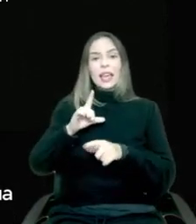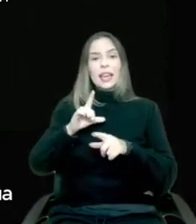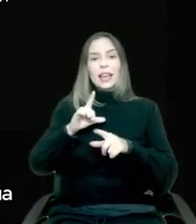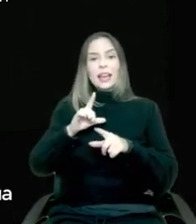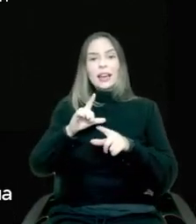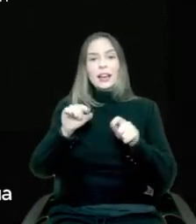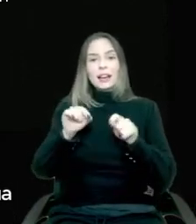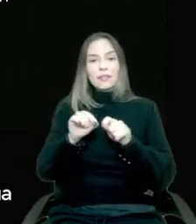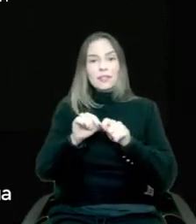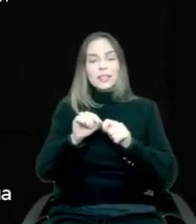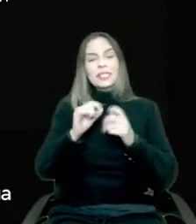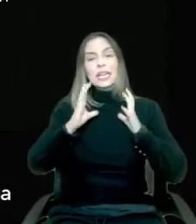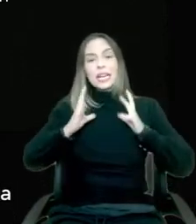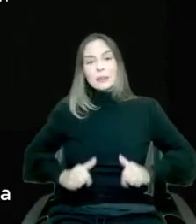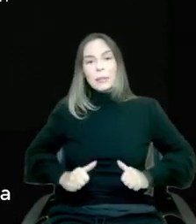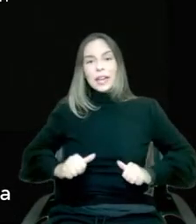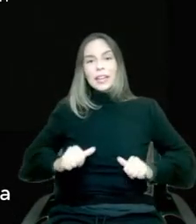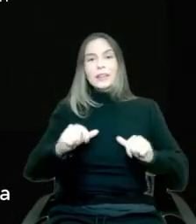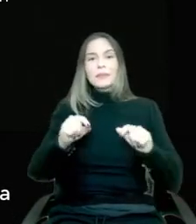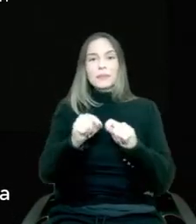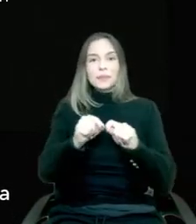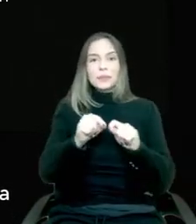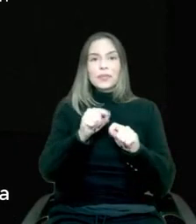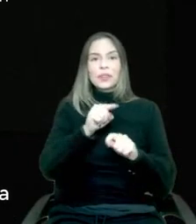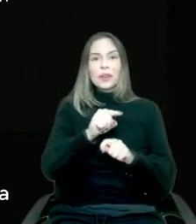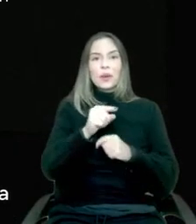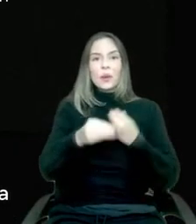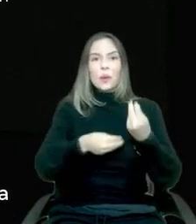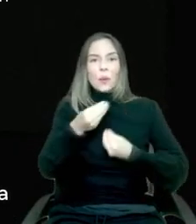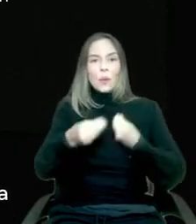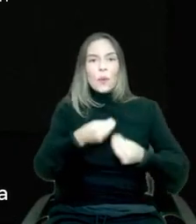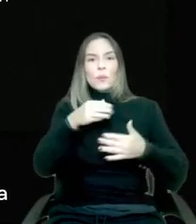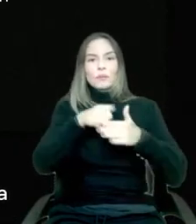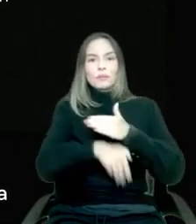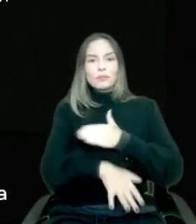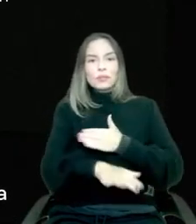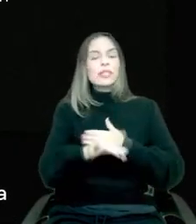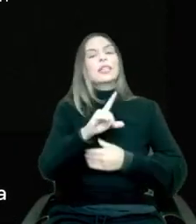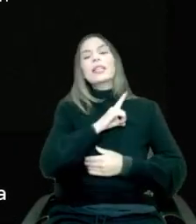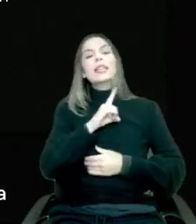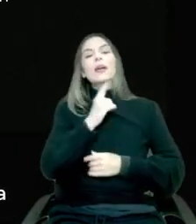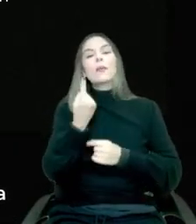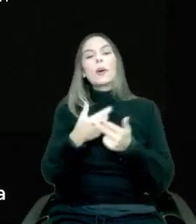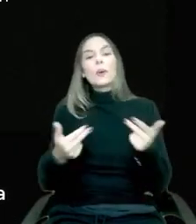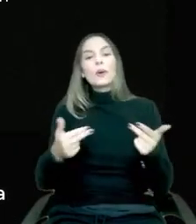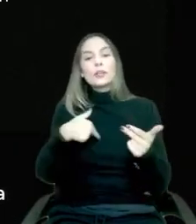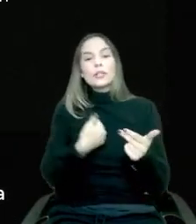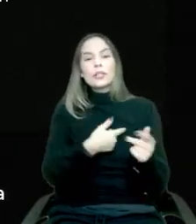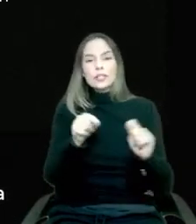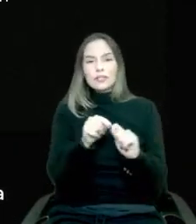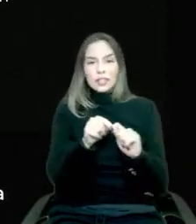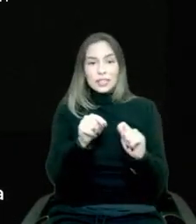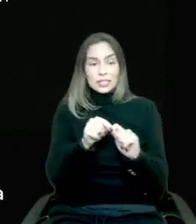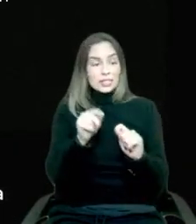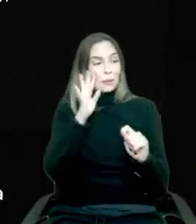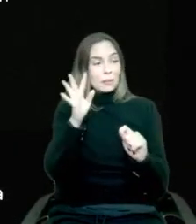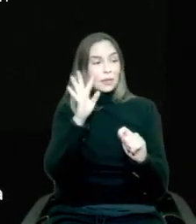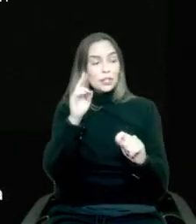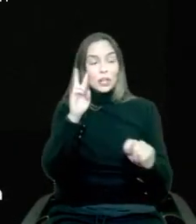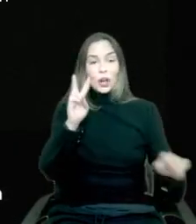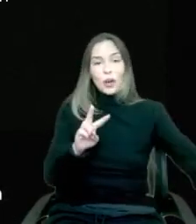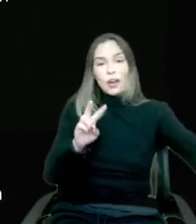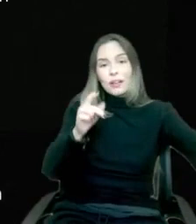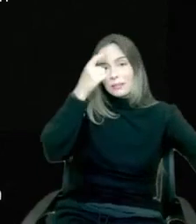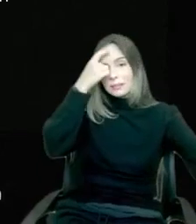it is. And people just look at it and say, what's the creative output of that? But it's something that we have to consider when we're looking at AI is